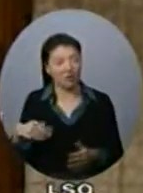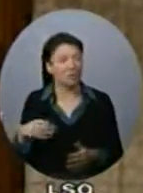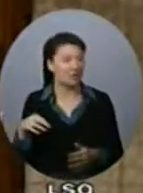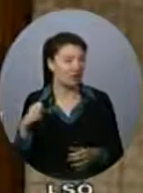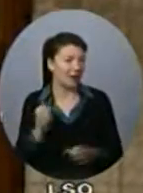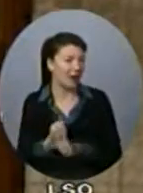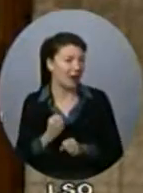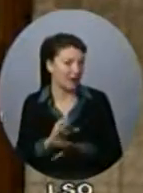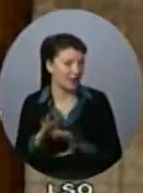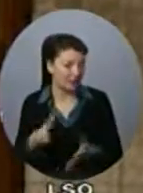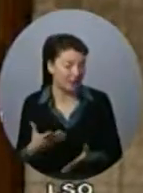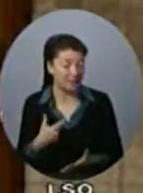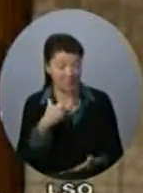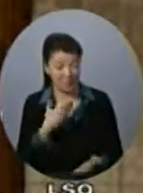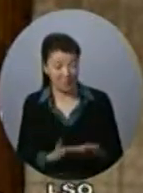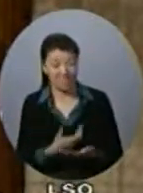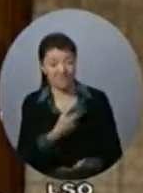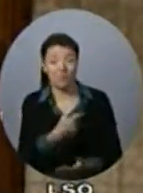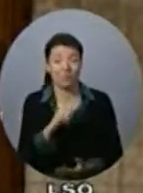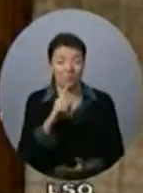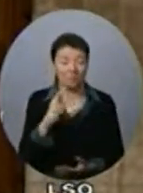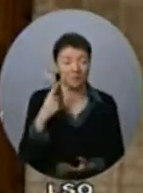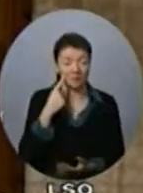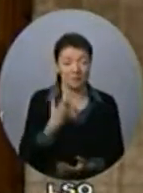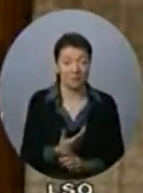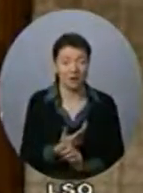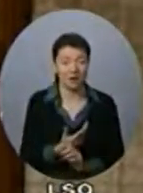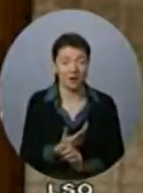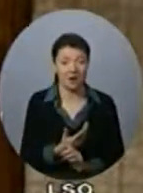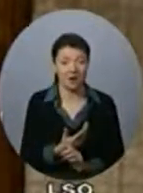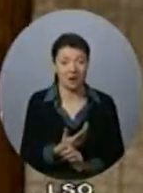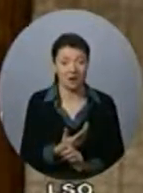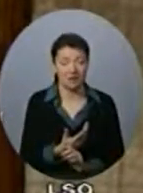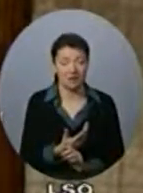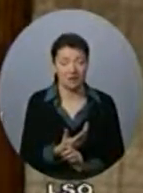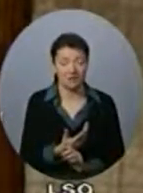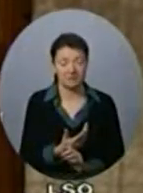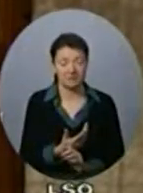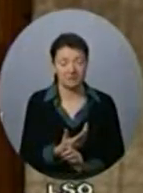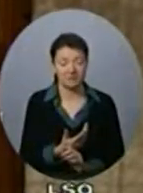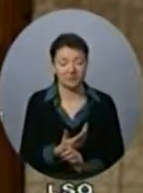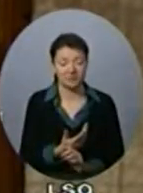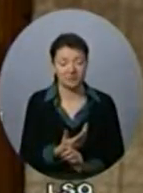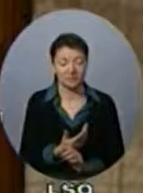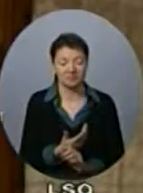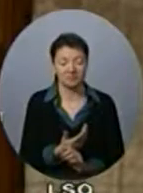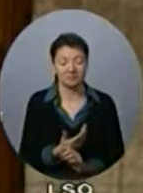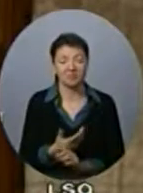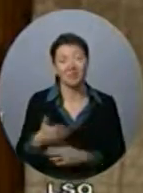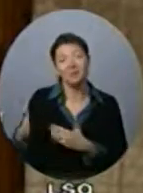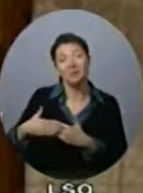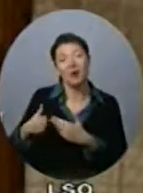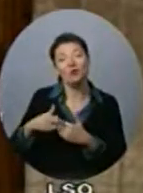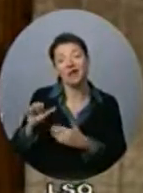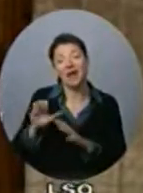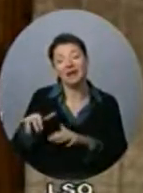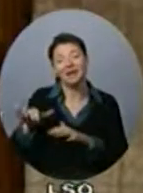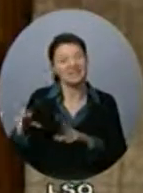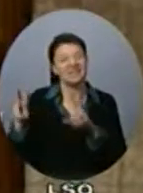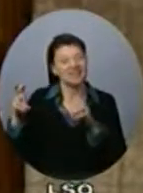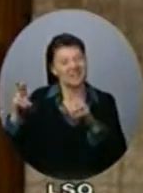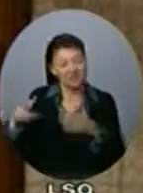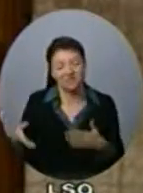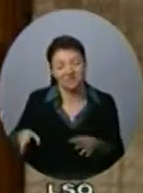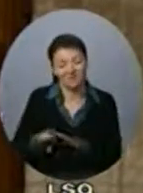gate to the Atlantic Gateway is now closed. The funds are all gone. How does the minister explain this mismanagement?